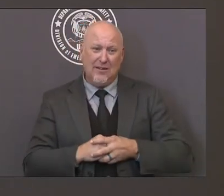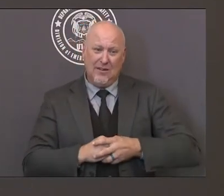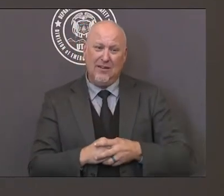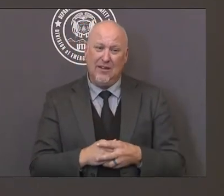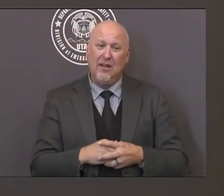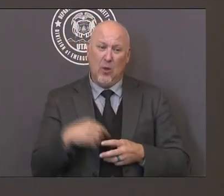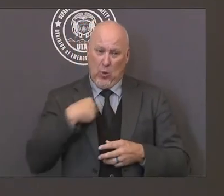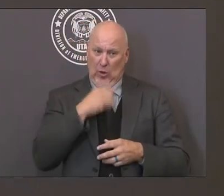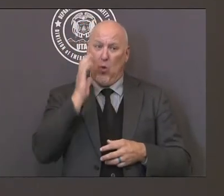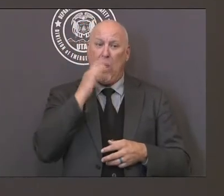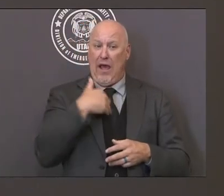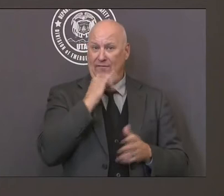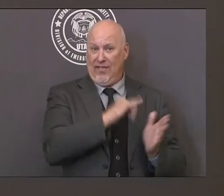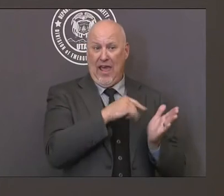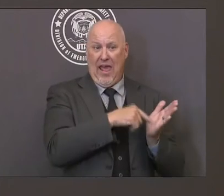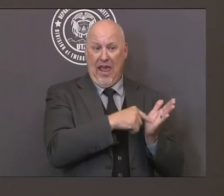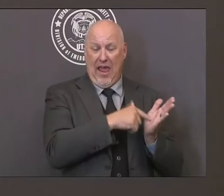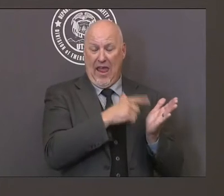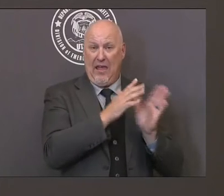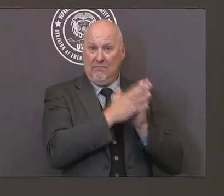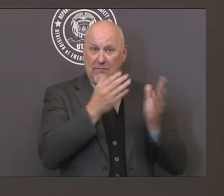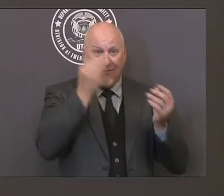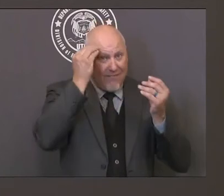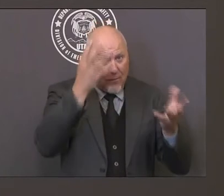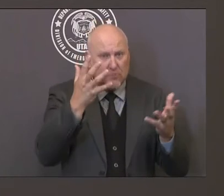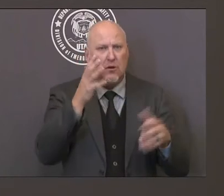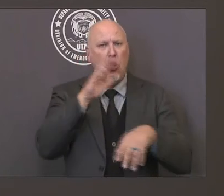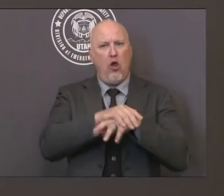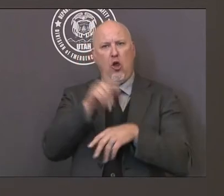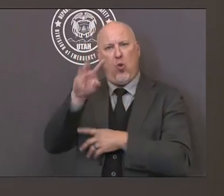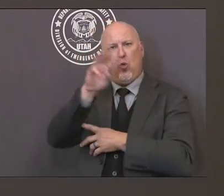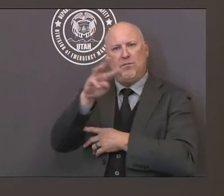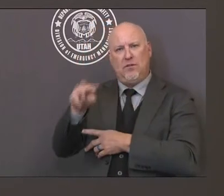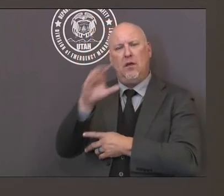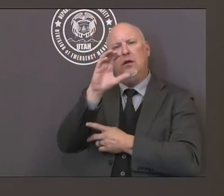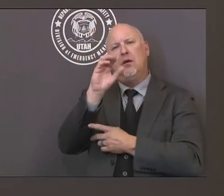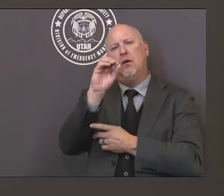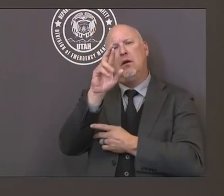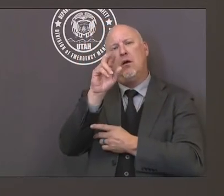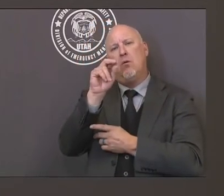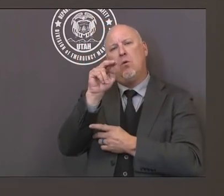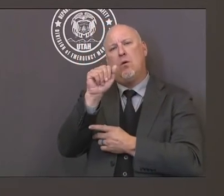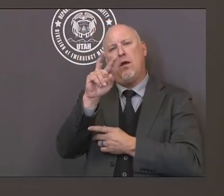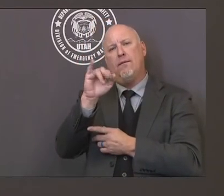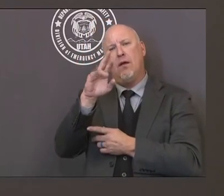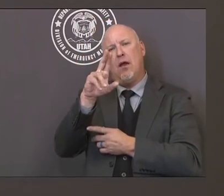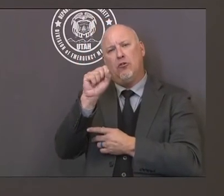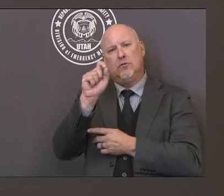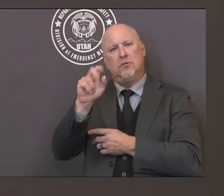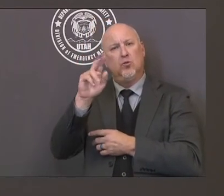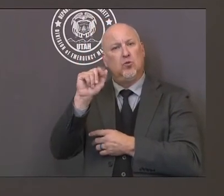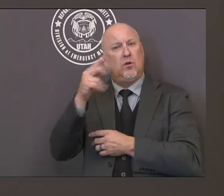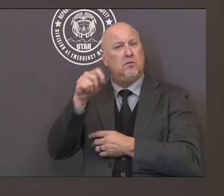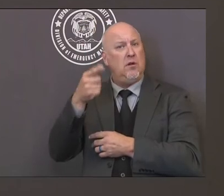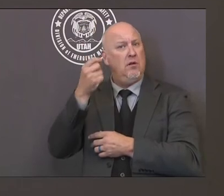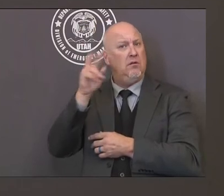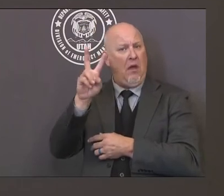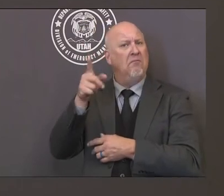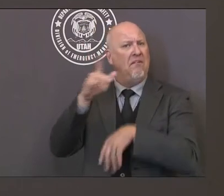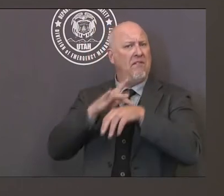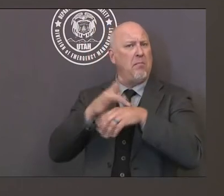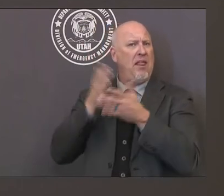of Education's coronavirus webpage as well. So this is in the hands of our superintendents and charter directors today.